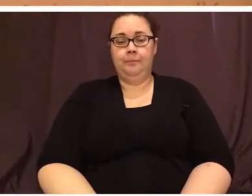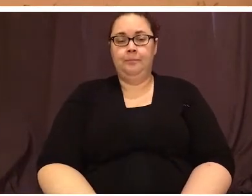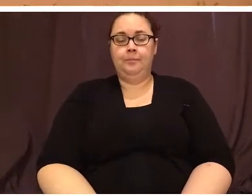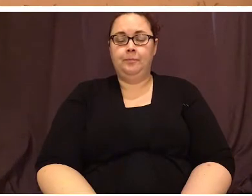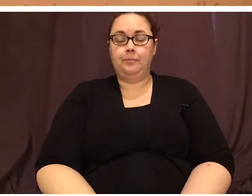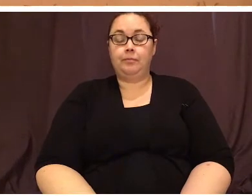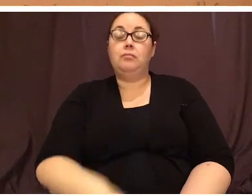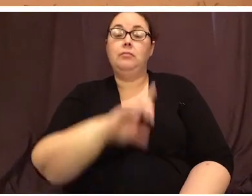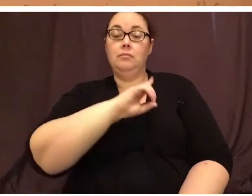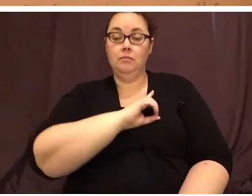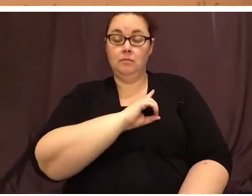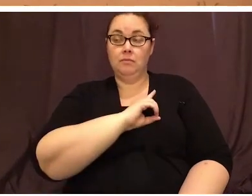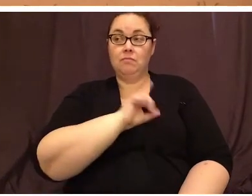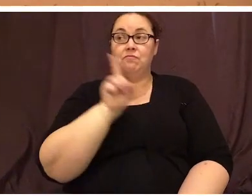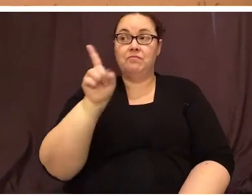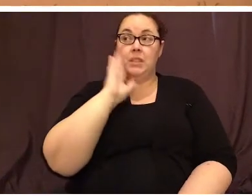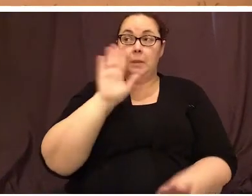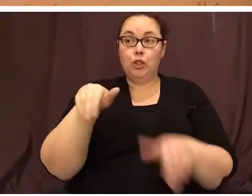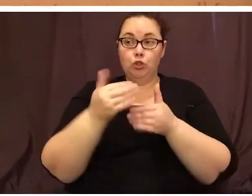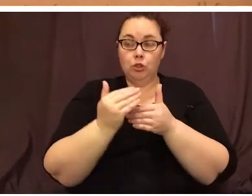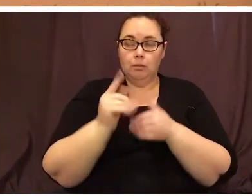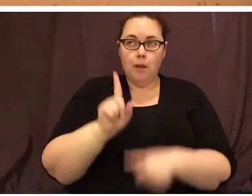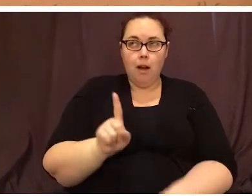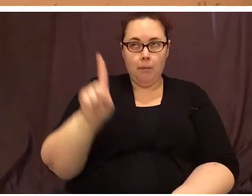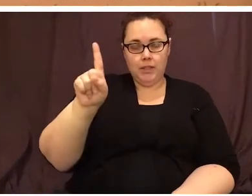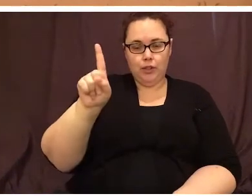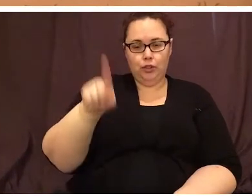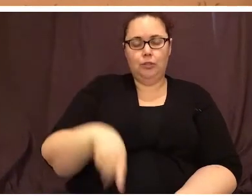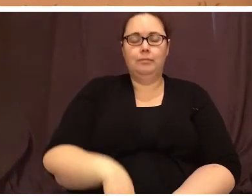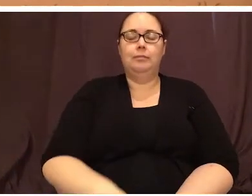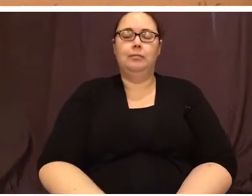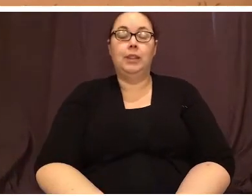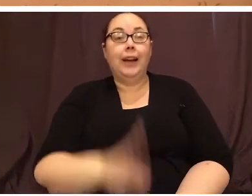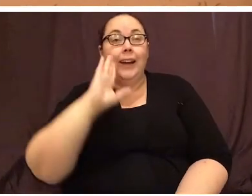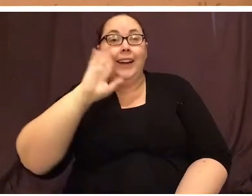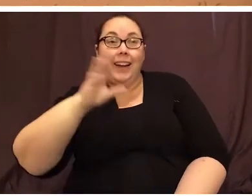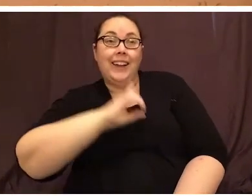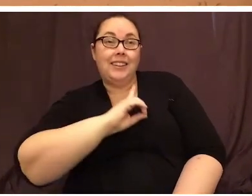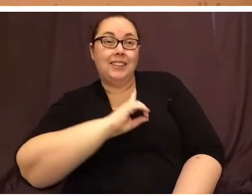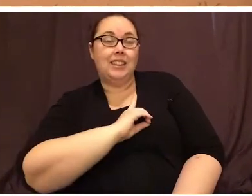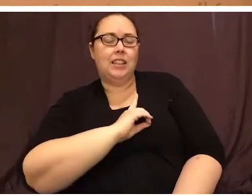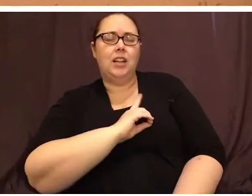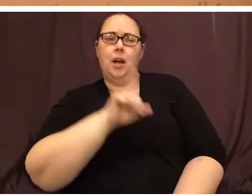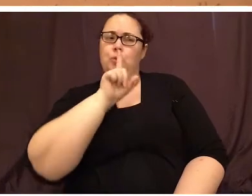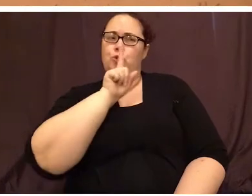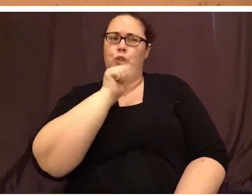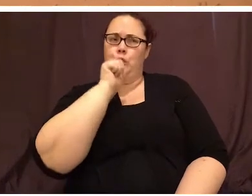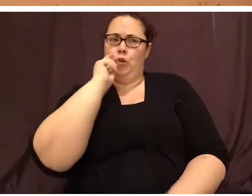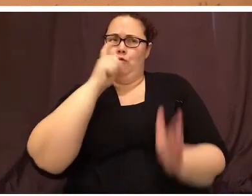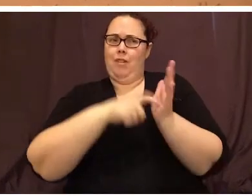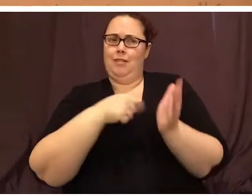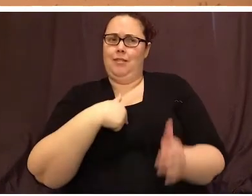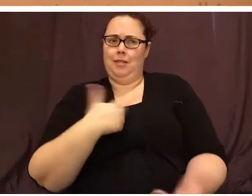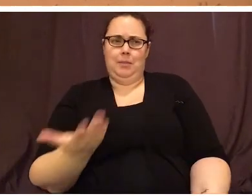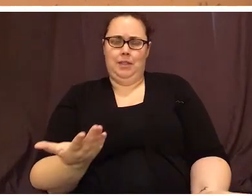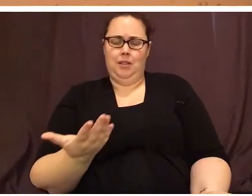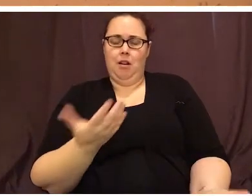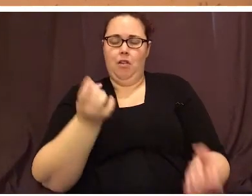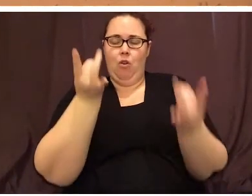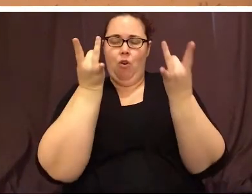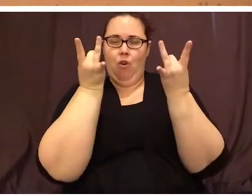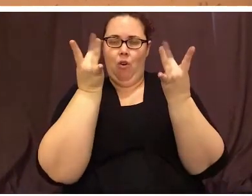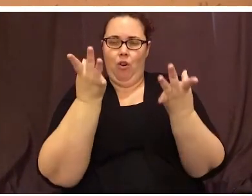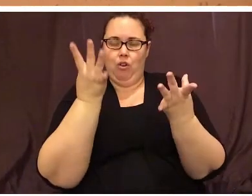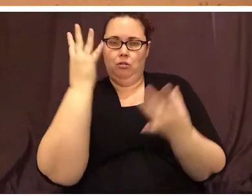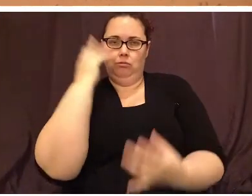Duncan, his bedroom, upstairs. Hey, Duncan. I'm sure you don't recognize me after the horrors I've